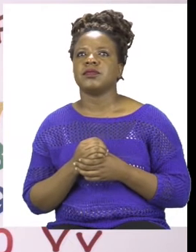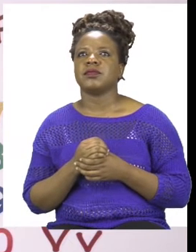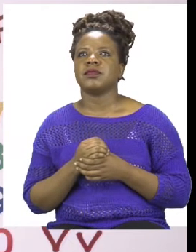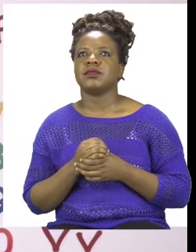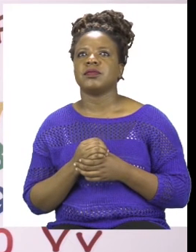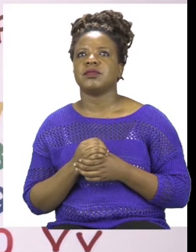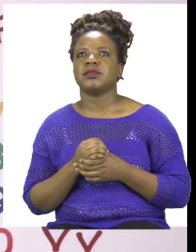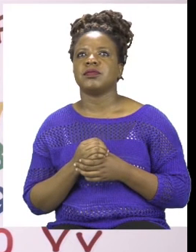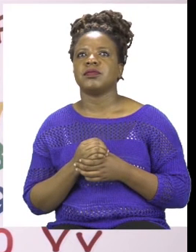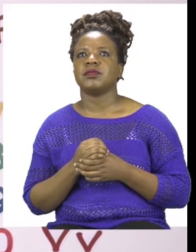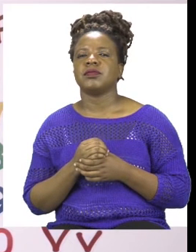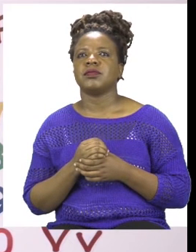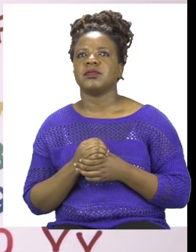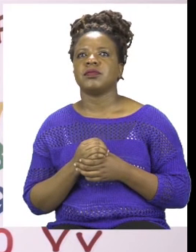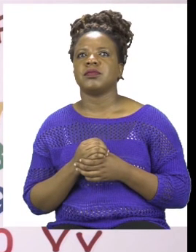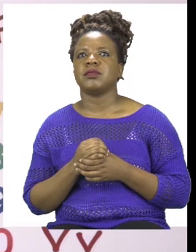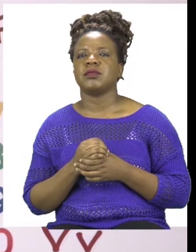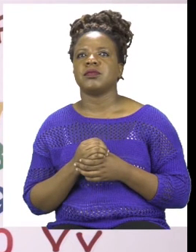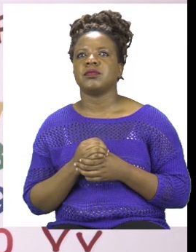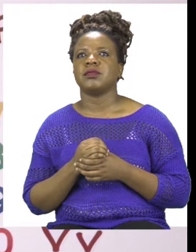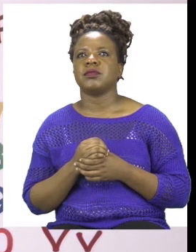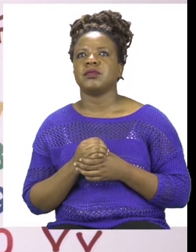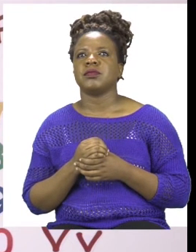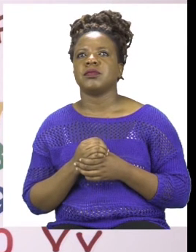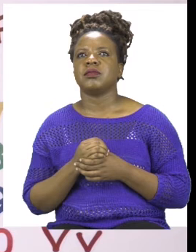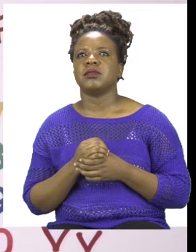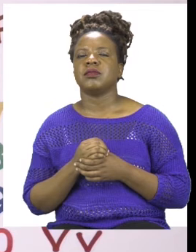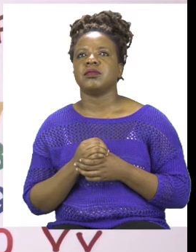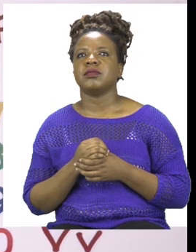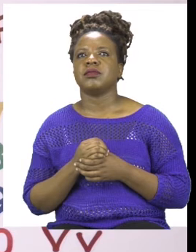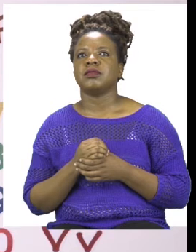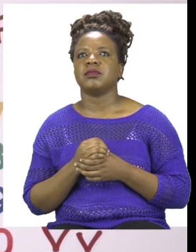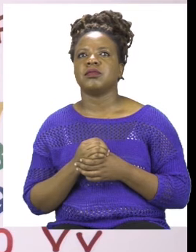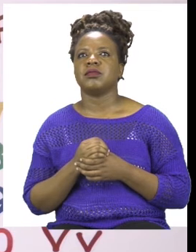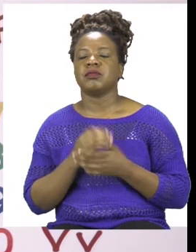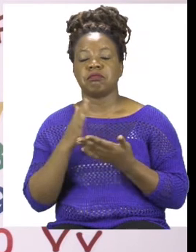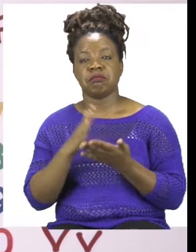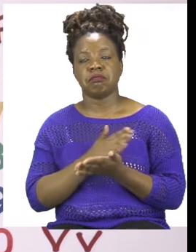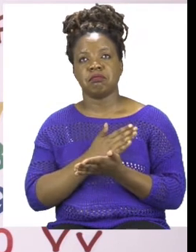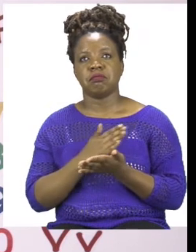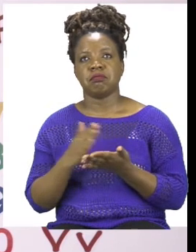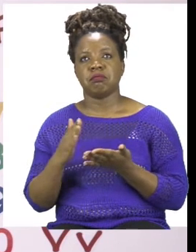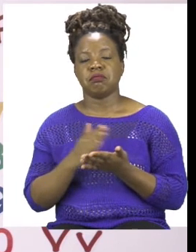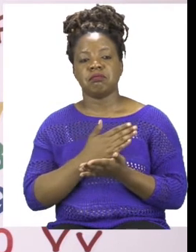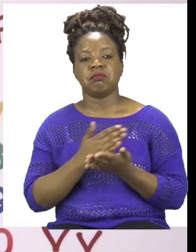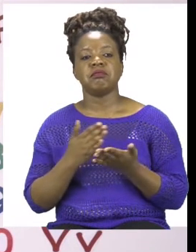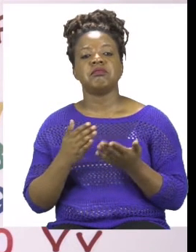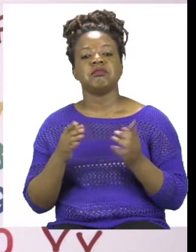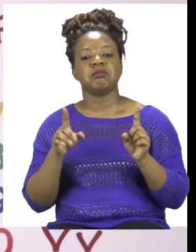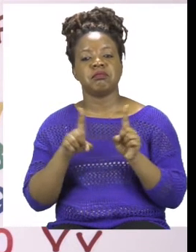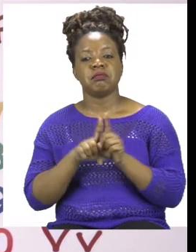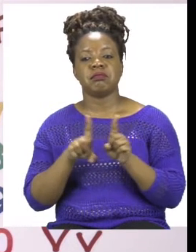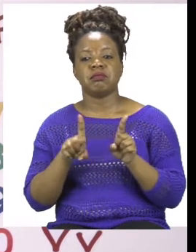cutting the number half into 12 into half, we are going to share equally in two boxes.